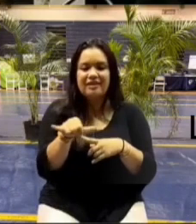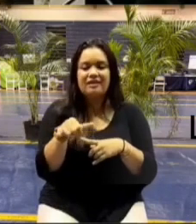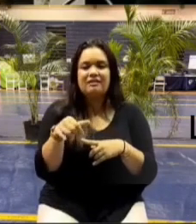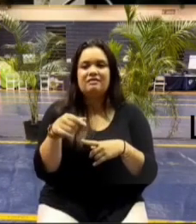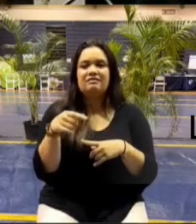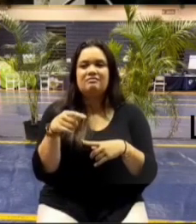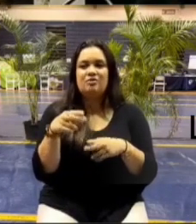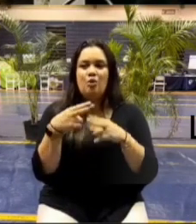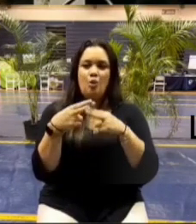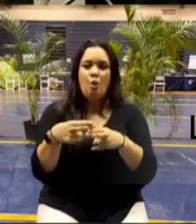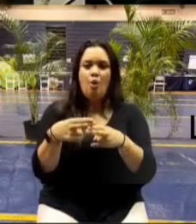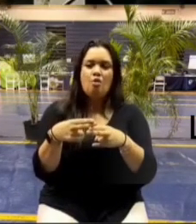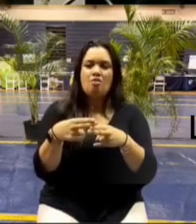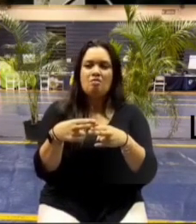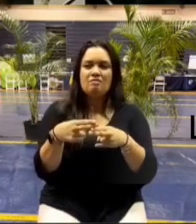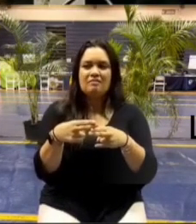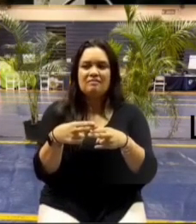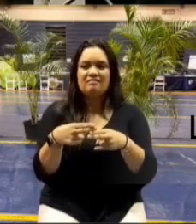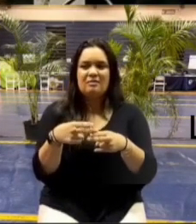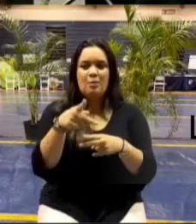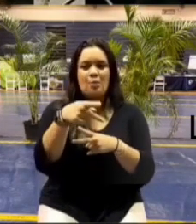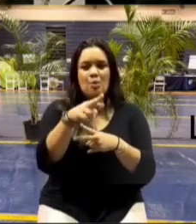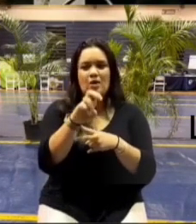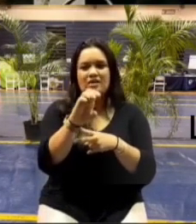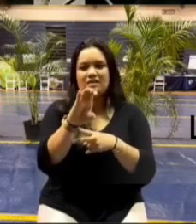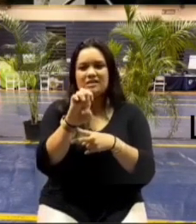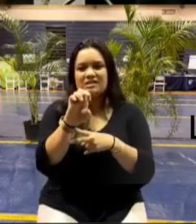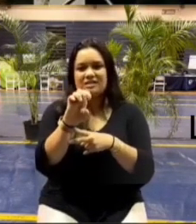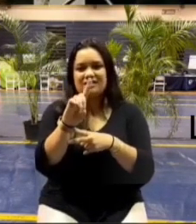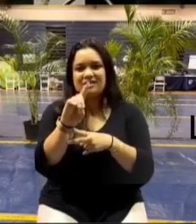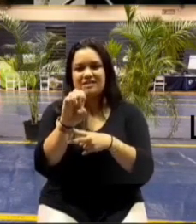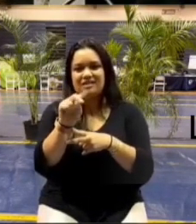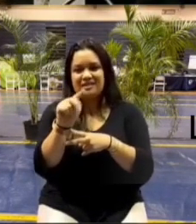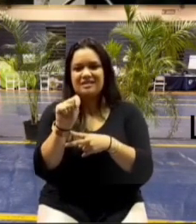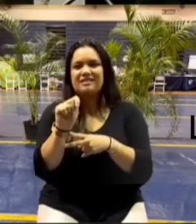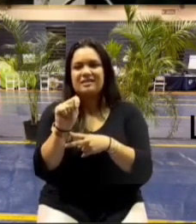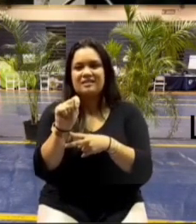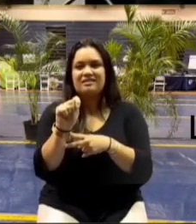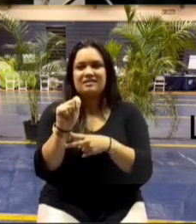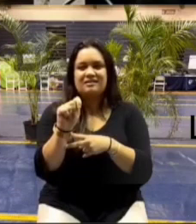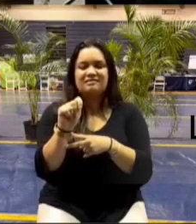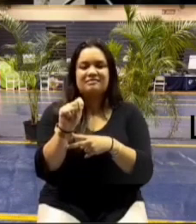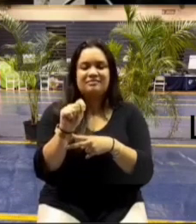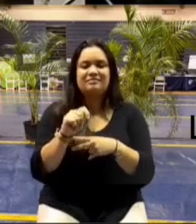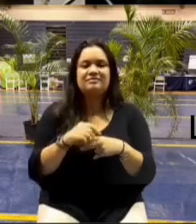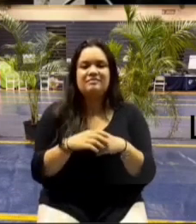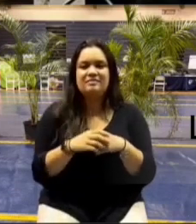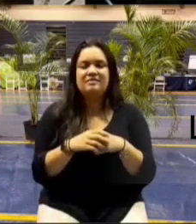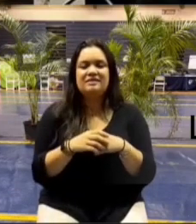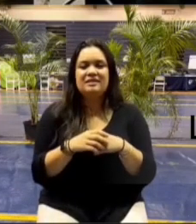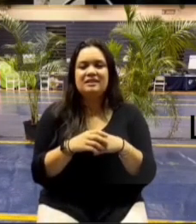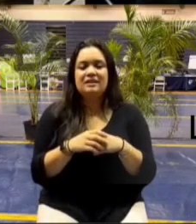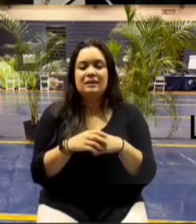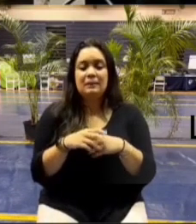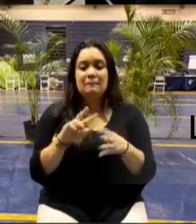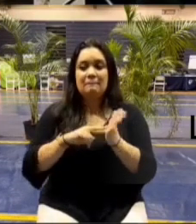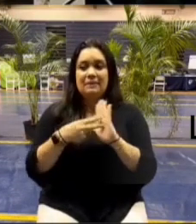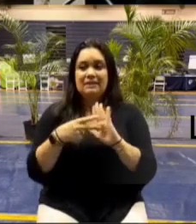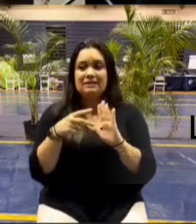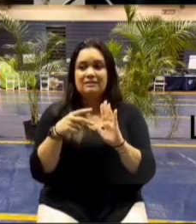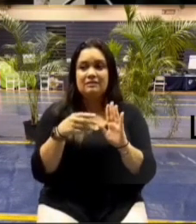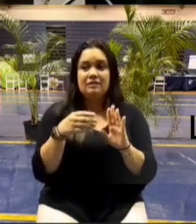precedence precedence can mean for some people something that came before but it really means it has to line up